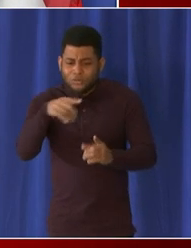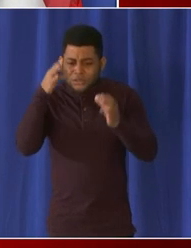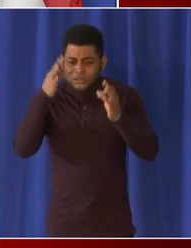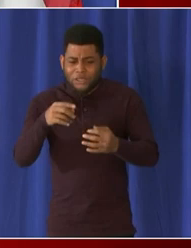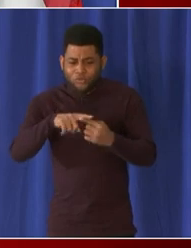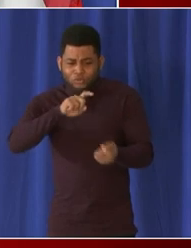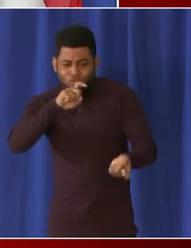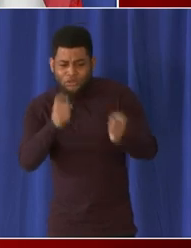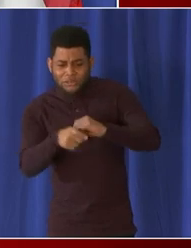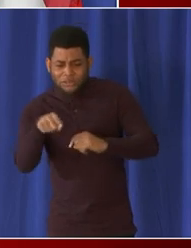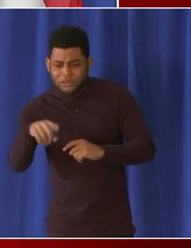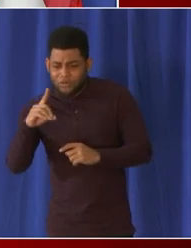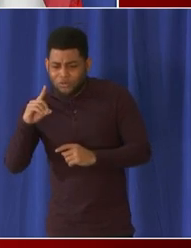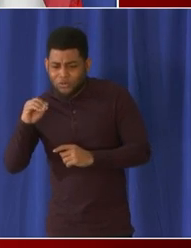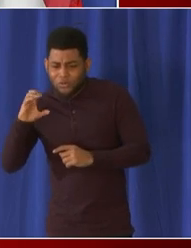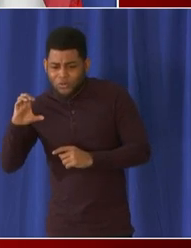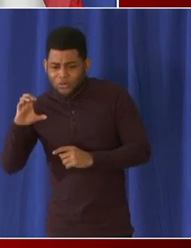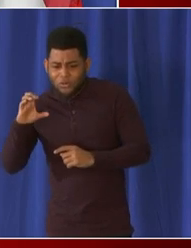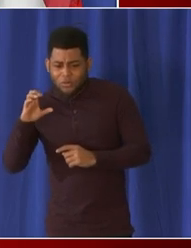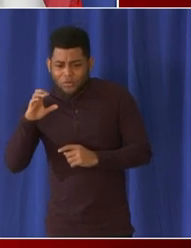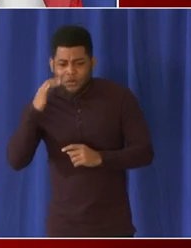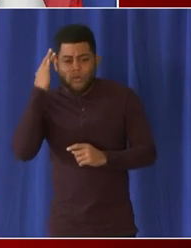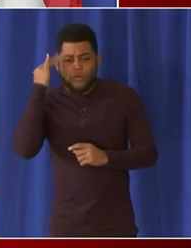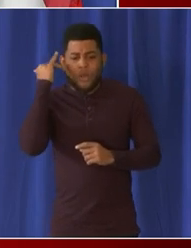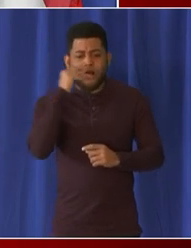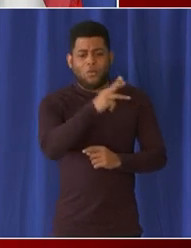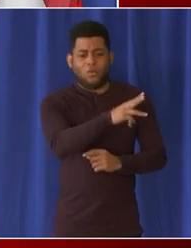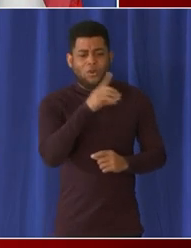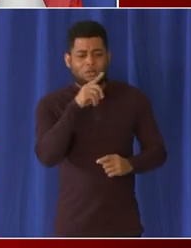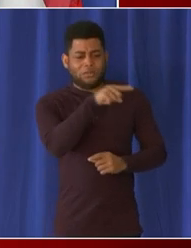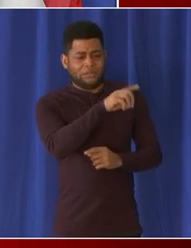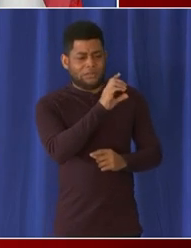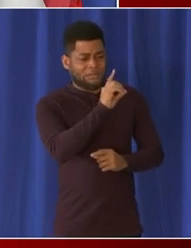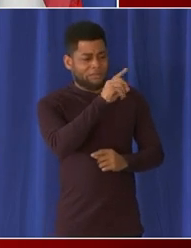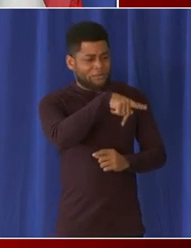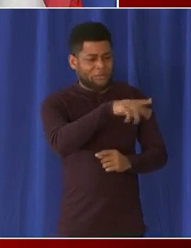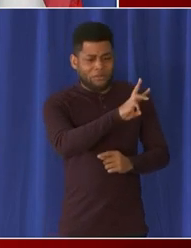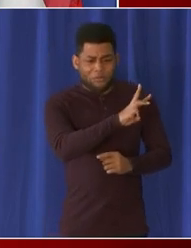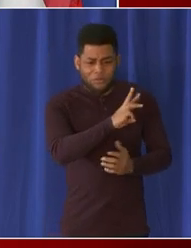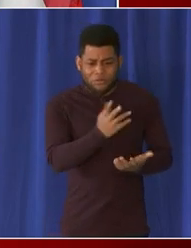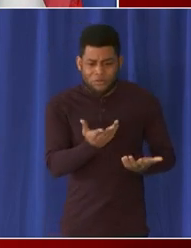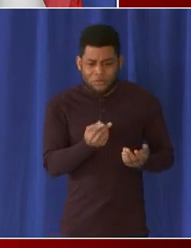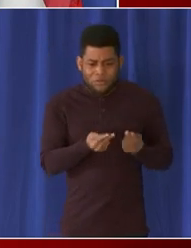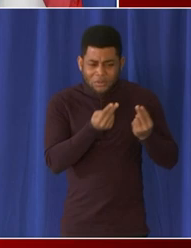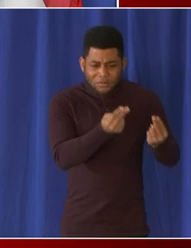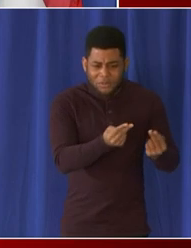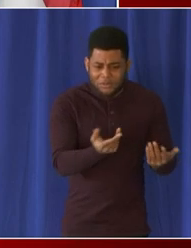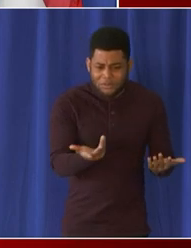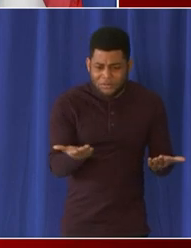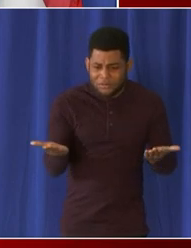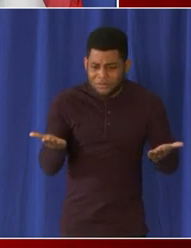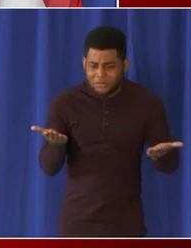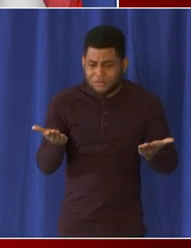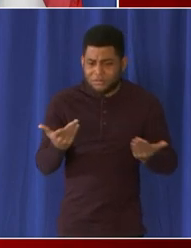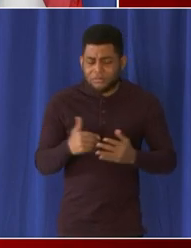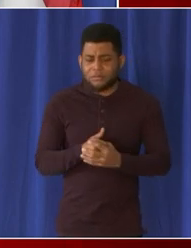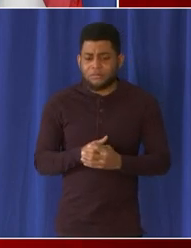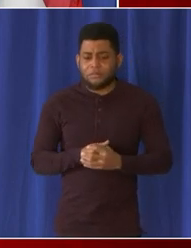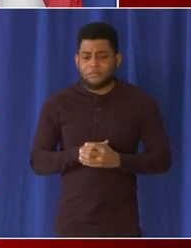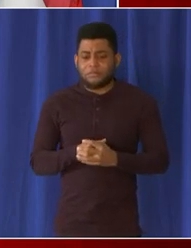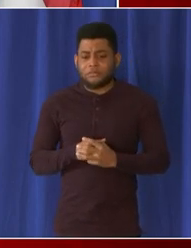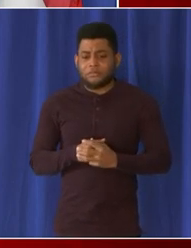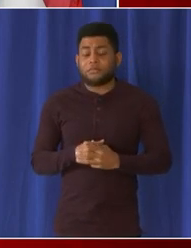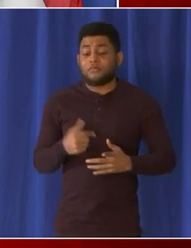change at doc why withdraw the dpw nominee um we we feel um very